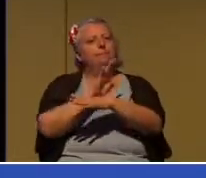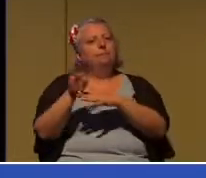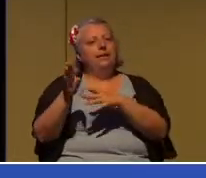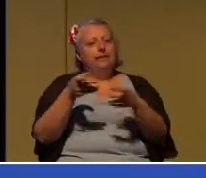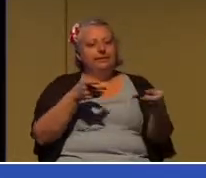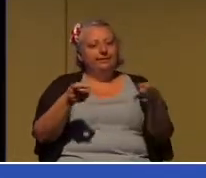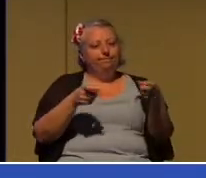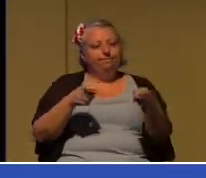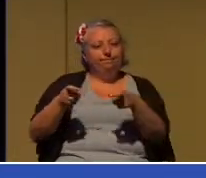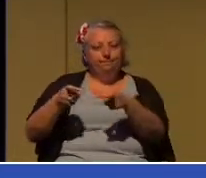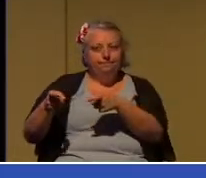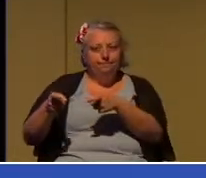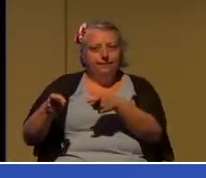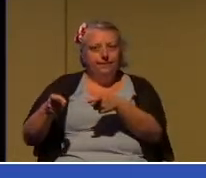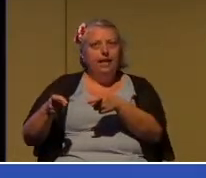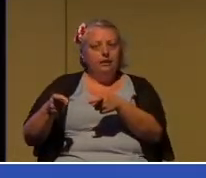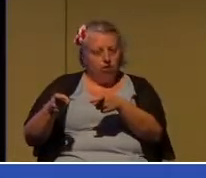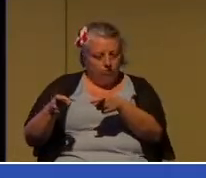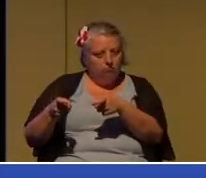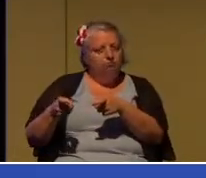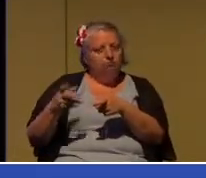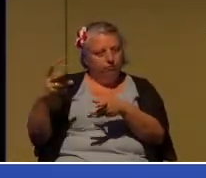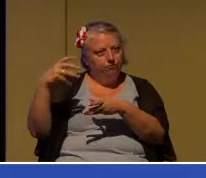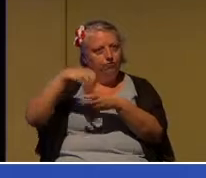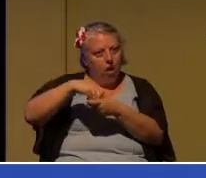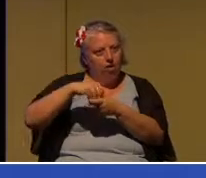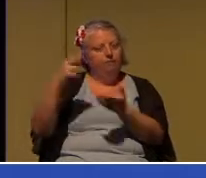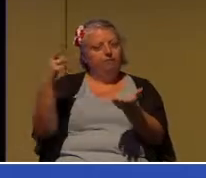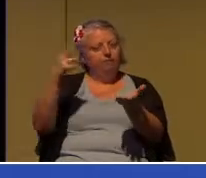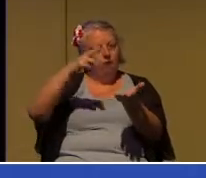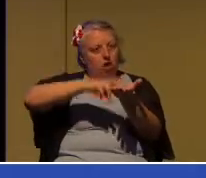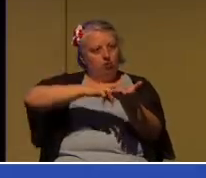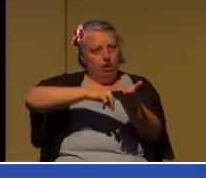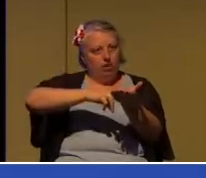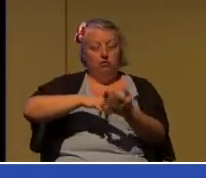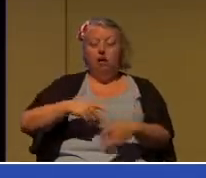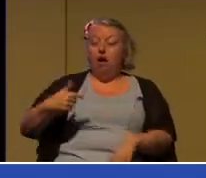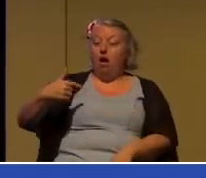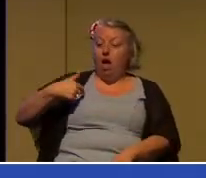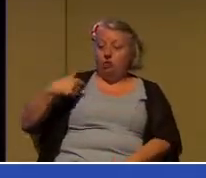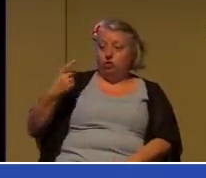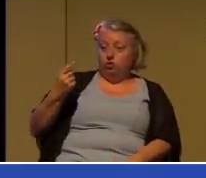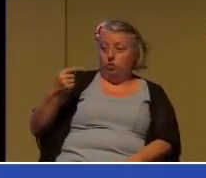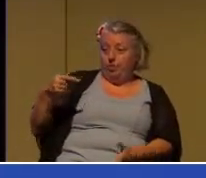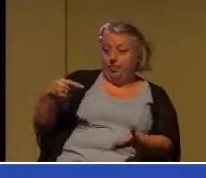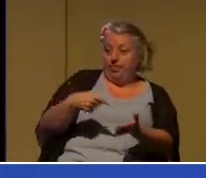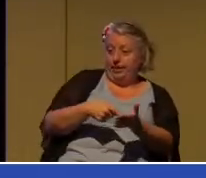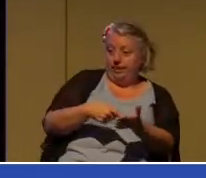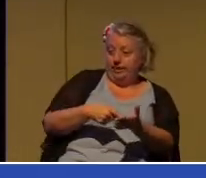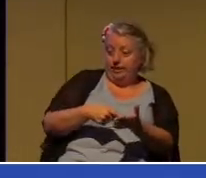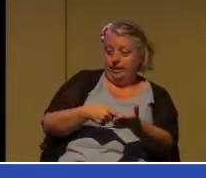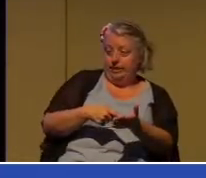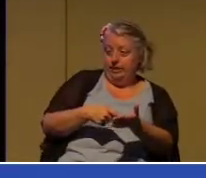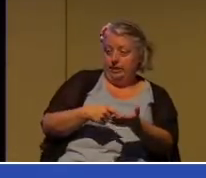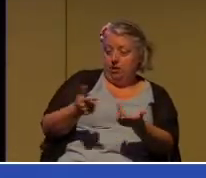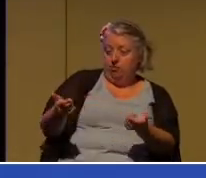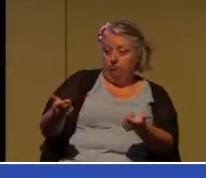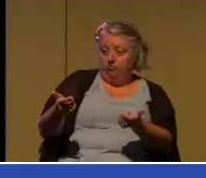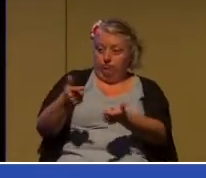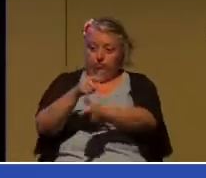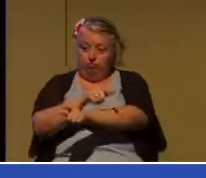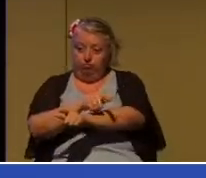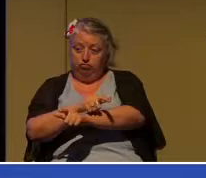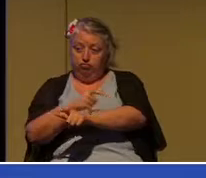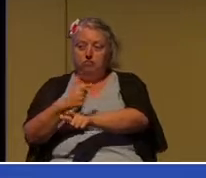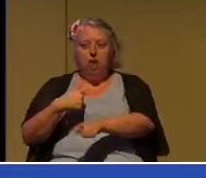do are in the form of contract. I will do this in return for this. I will pay